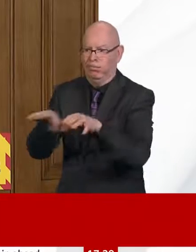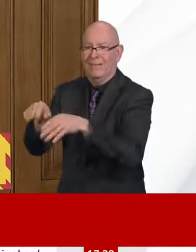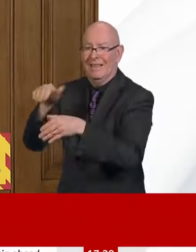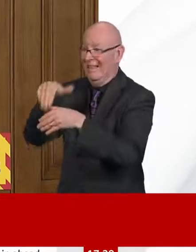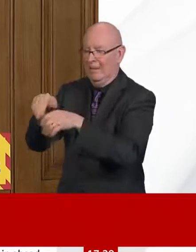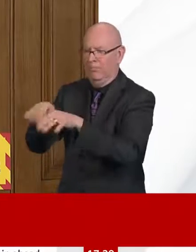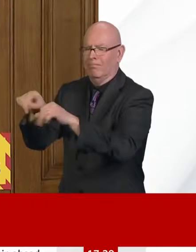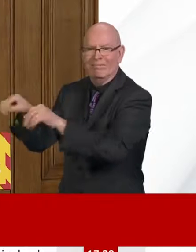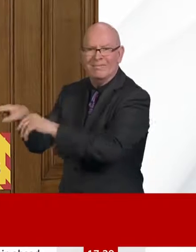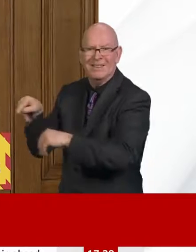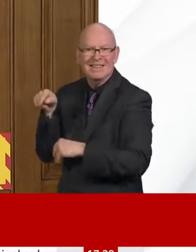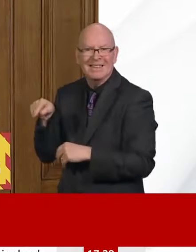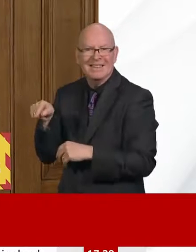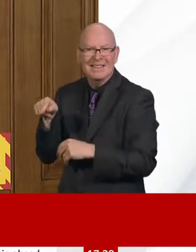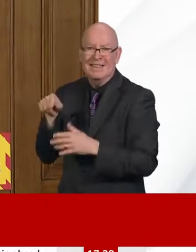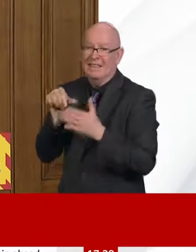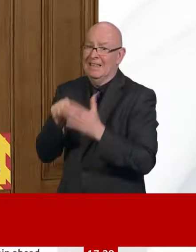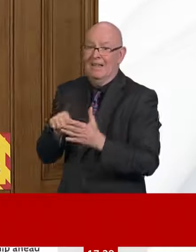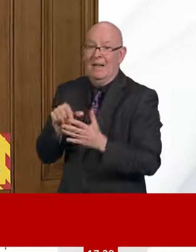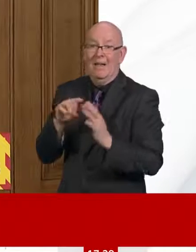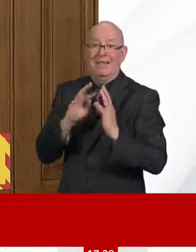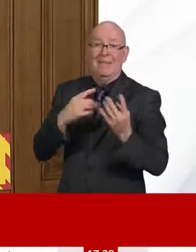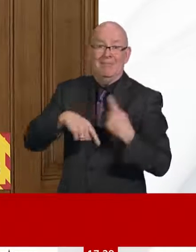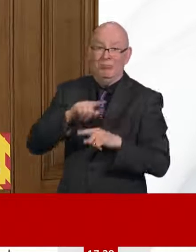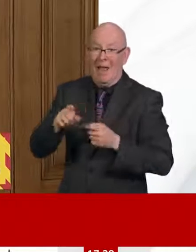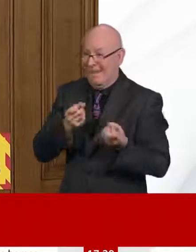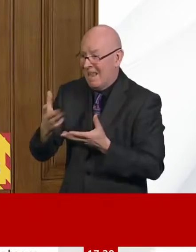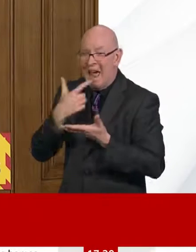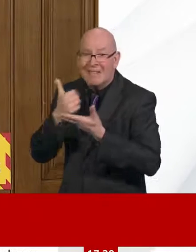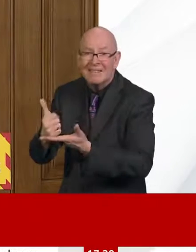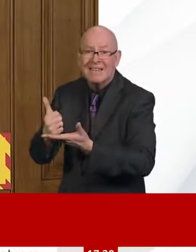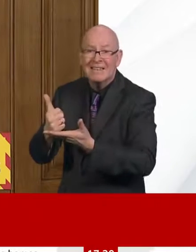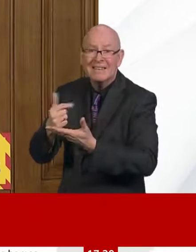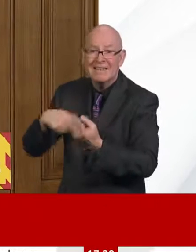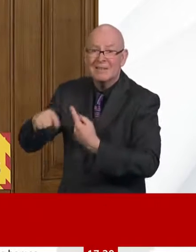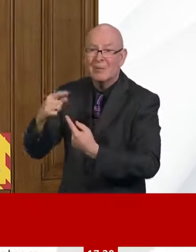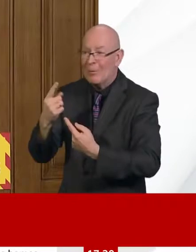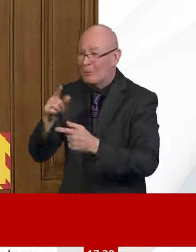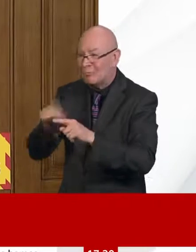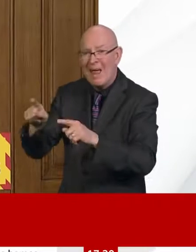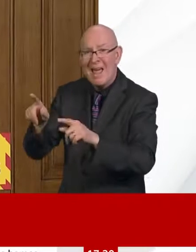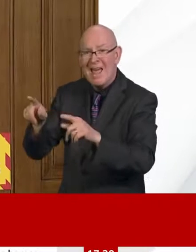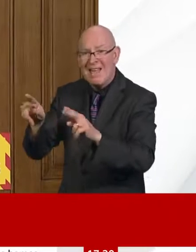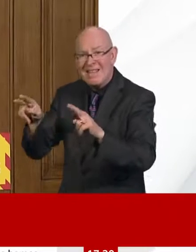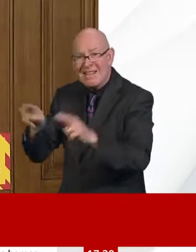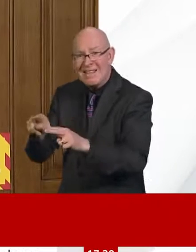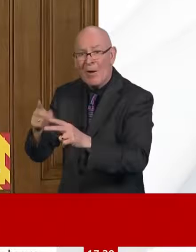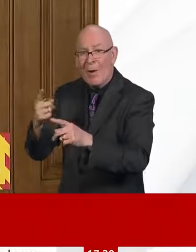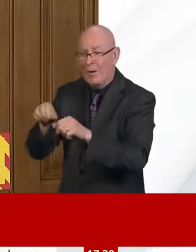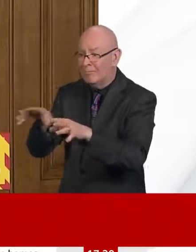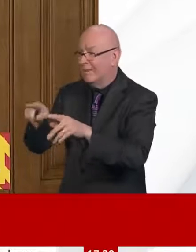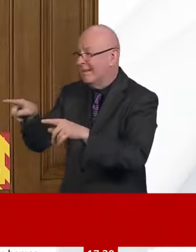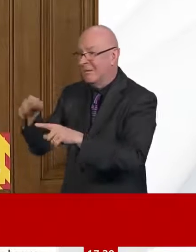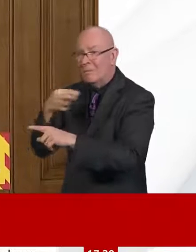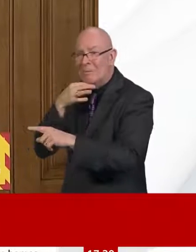have dementia, and it's important that it is a humane response as well. So this is a different challenge to hospitals,